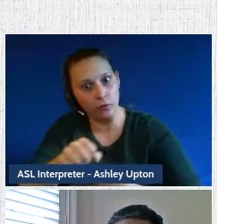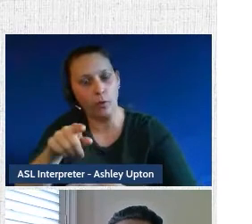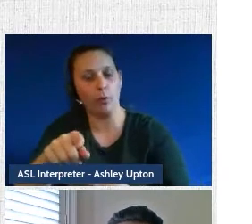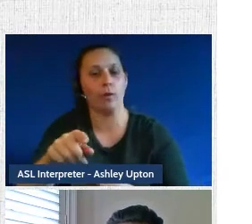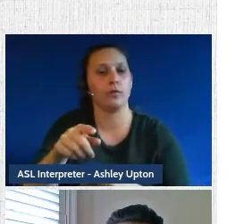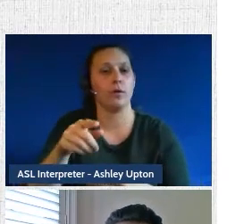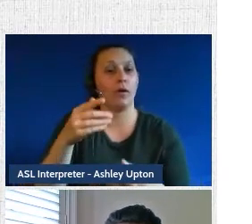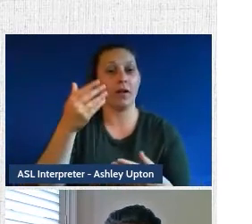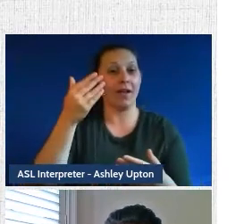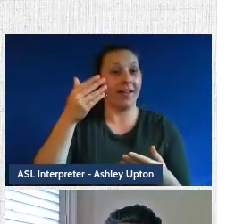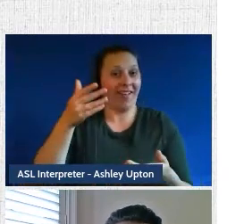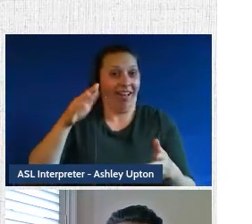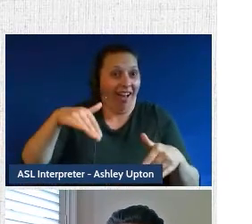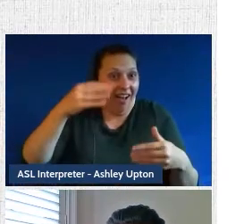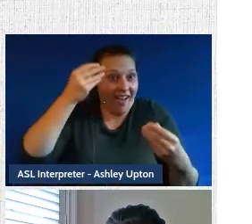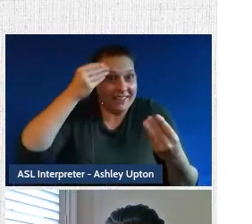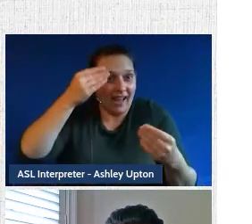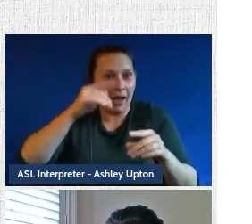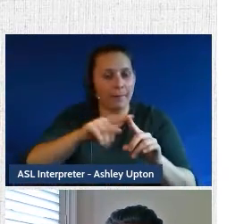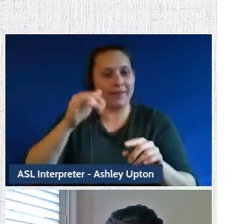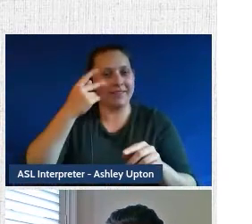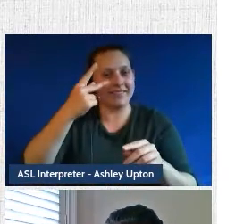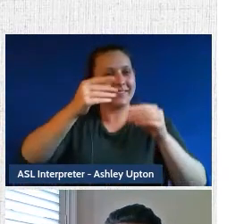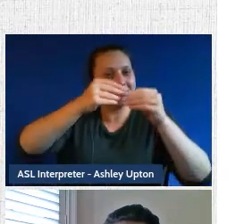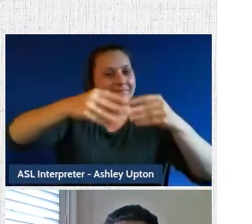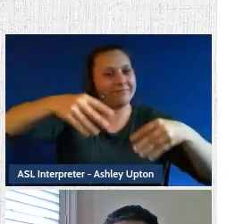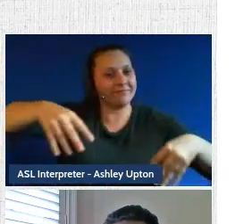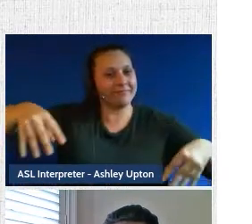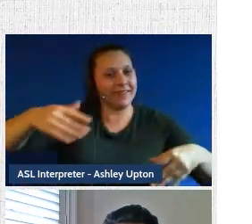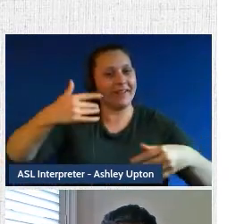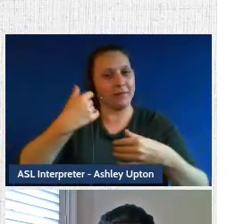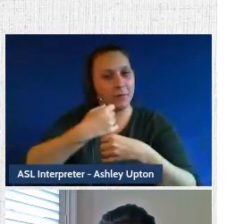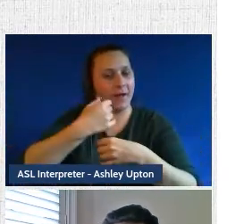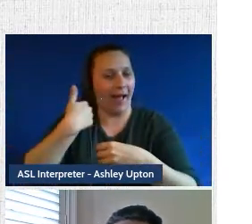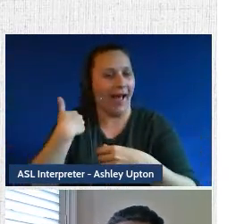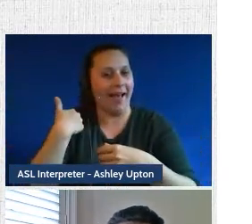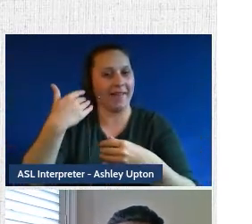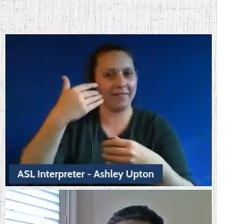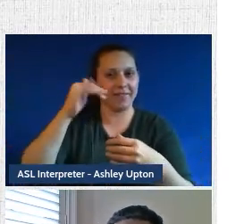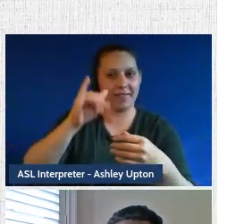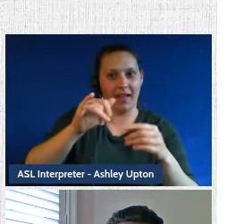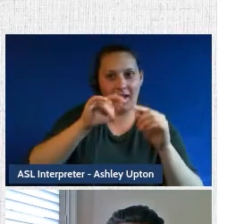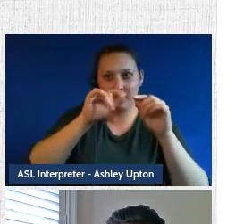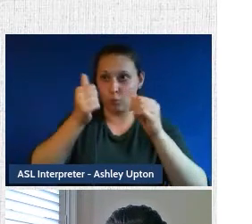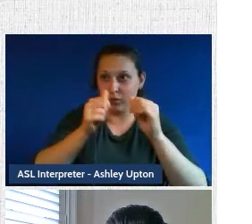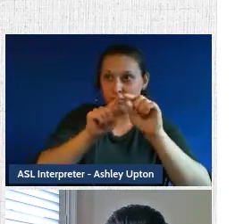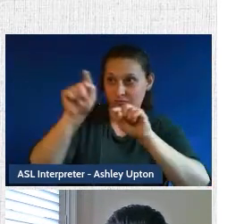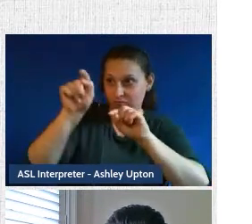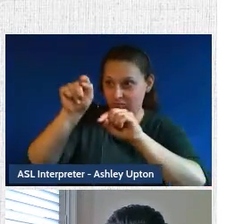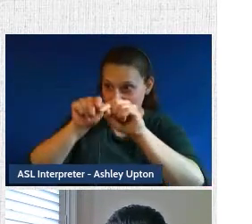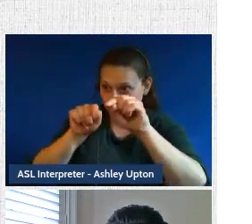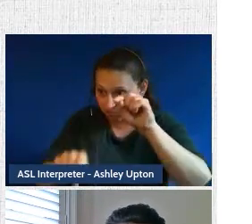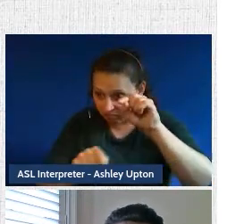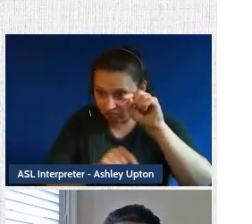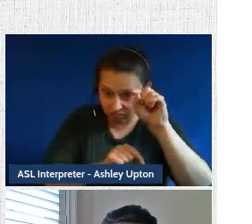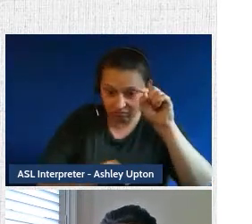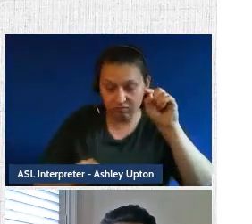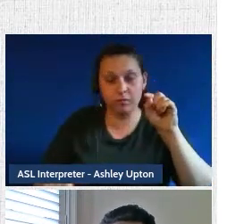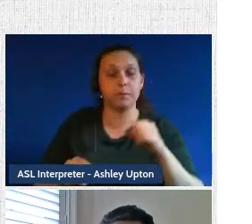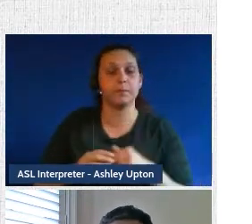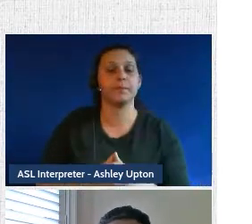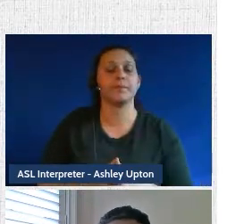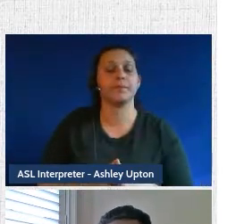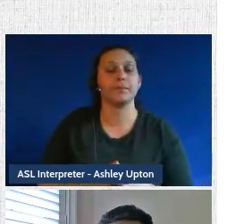we're able to produce an algorithm like this, which is primarily and at its most basic level functional. Now the issue